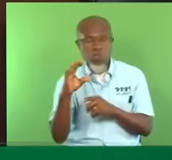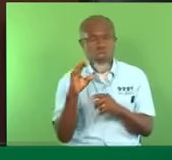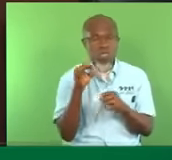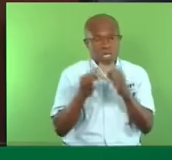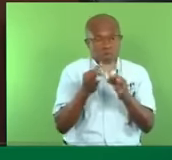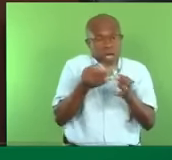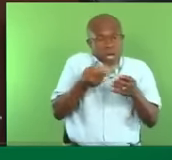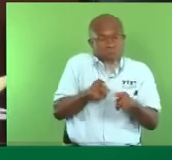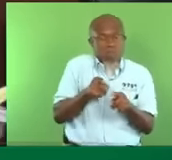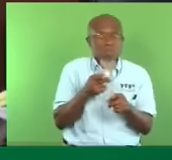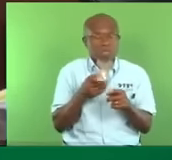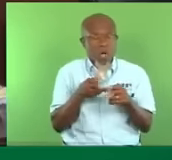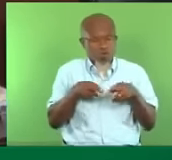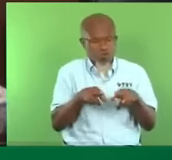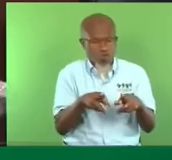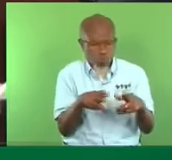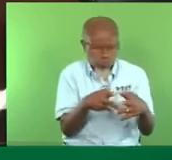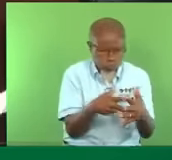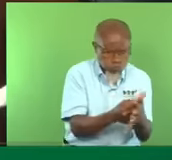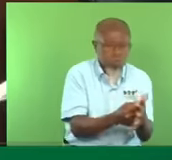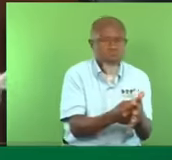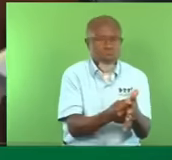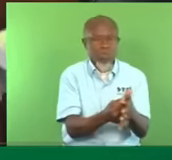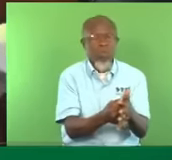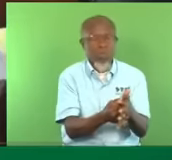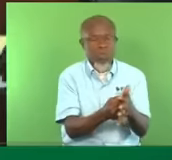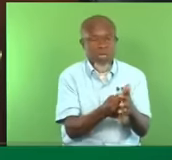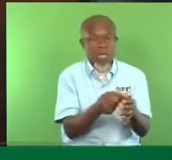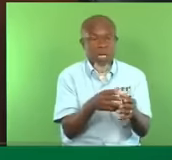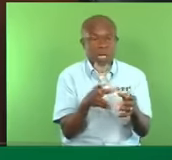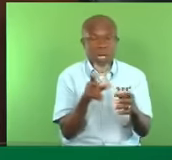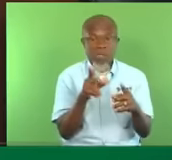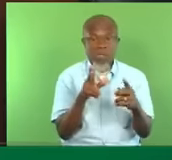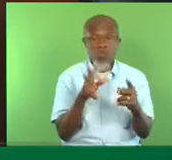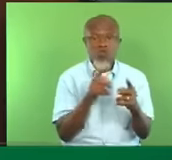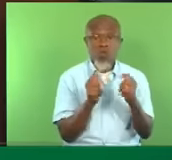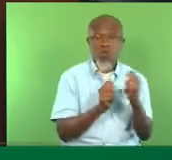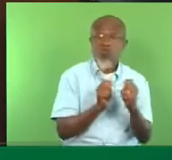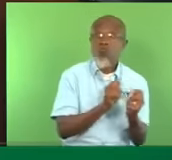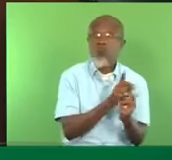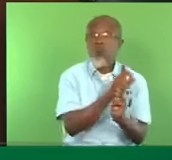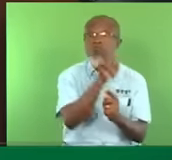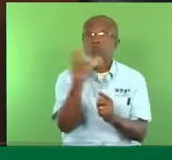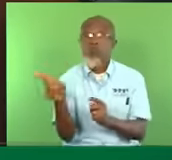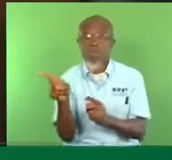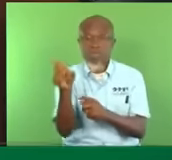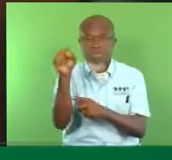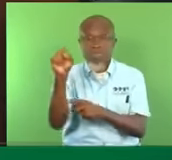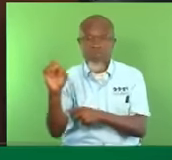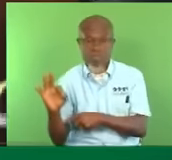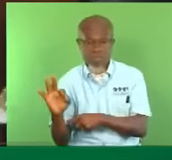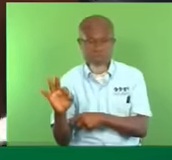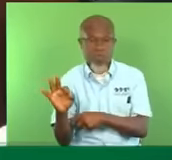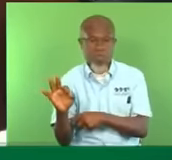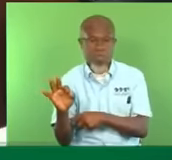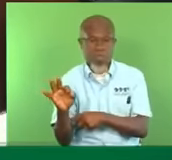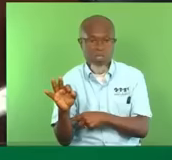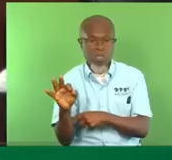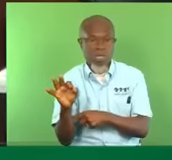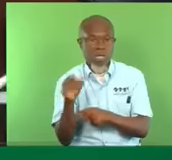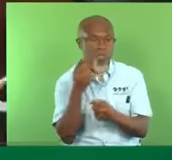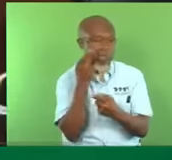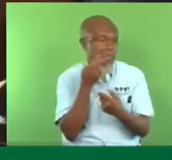accident and an appliance leave from Sanwa to go somewhere down the highway, and in that business spread in Sanwa, Barataria,